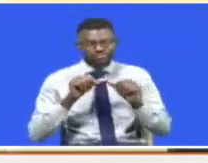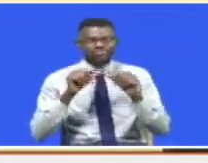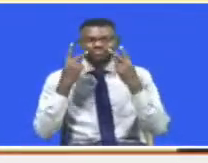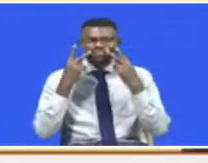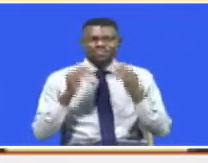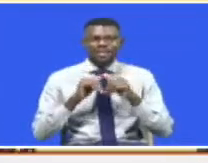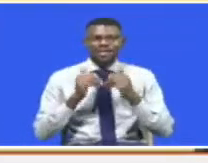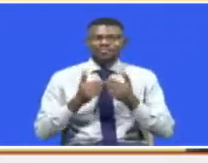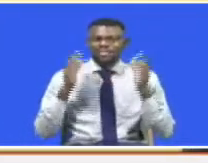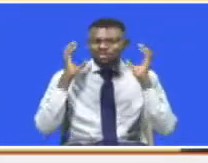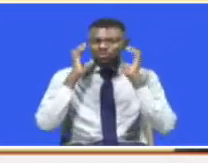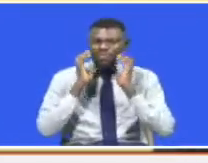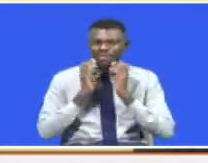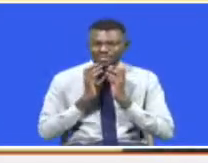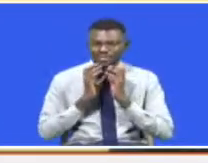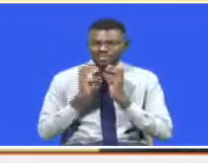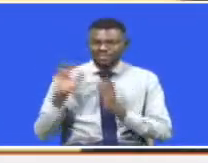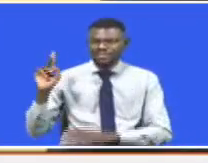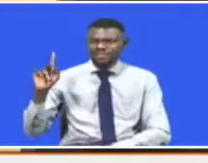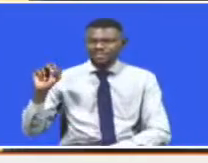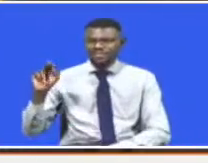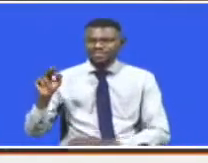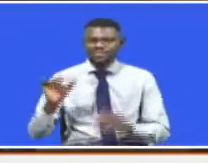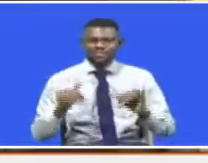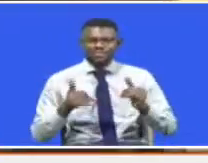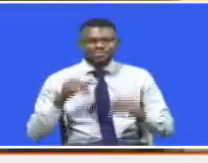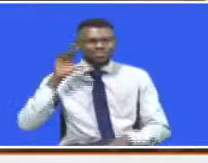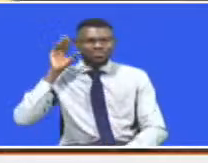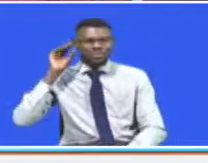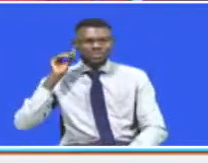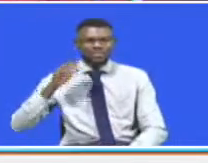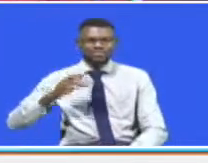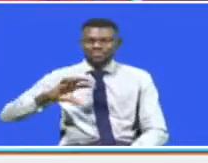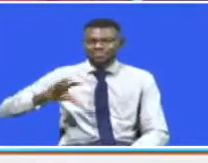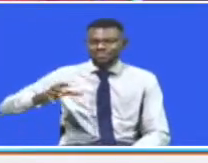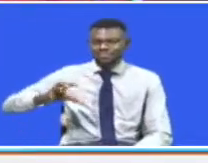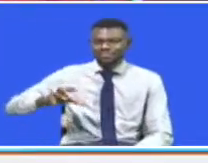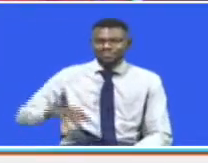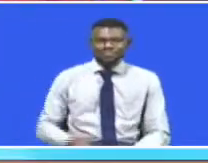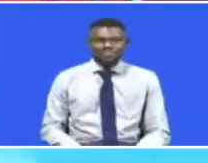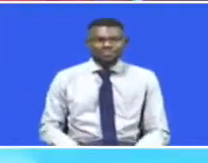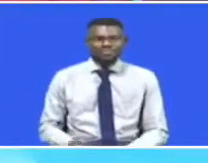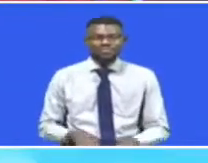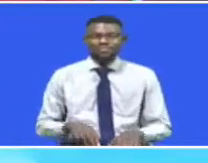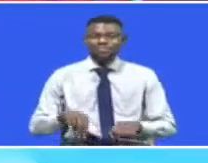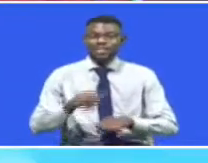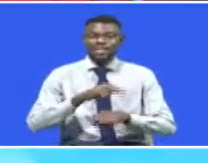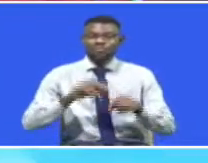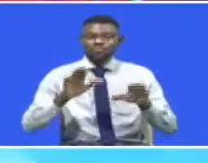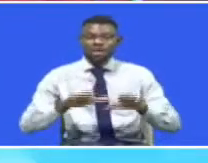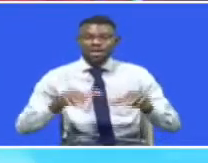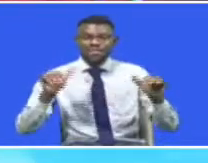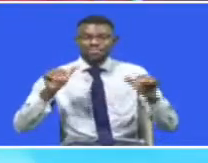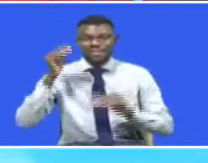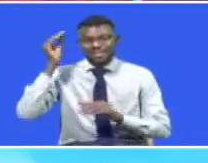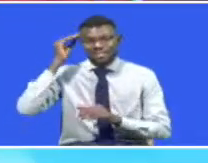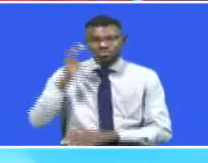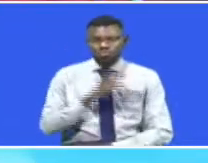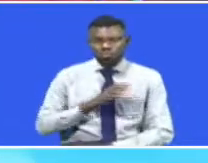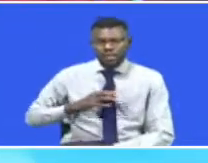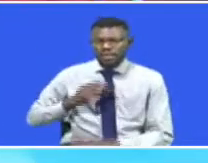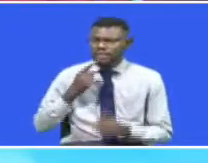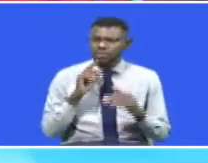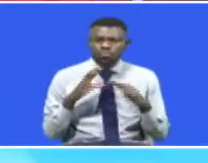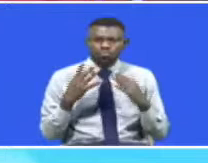Tobias Chanji, KT News, Mombasa County. The National Assembly's Education Committee says